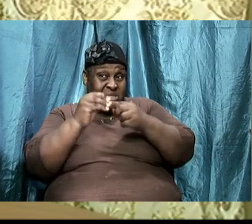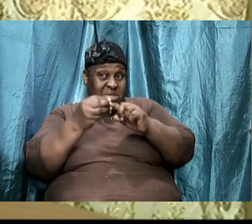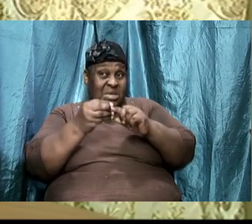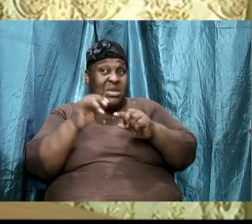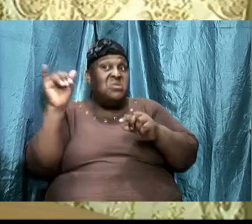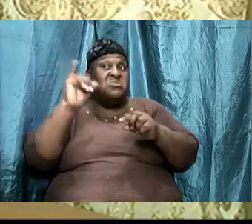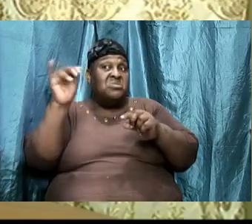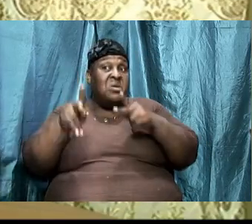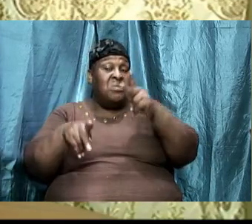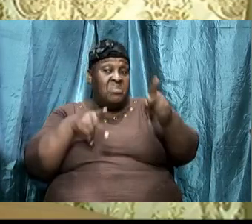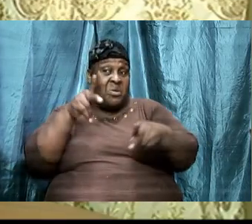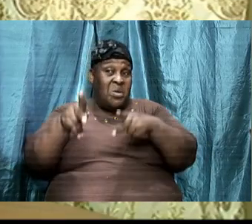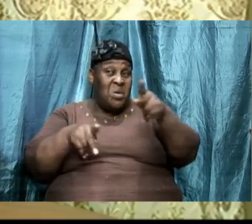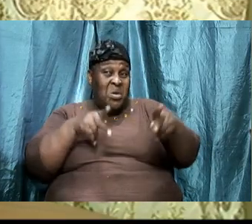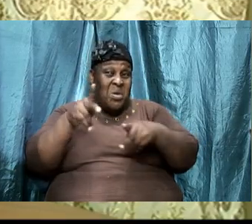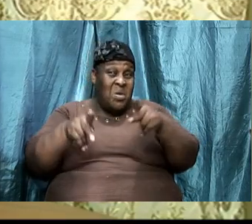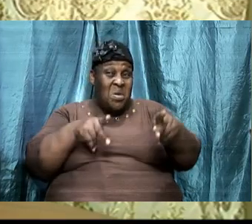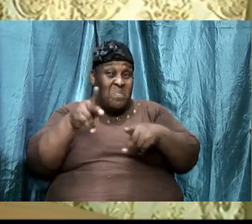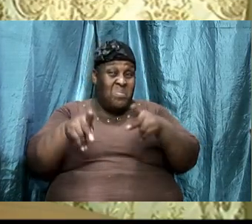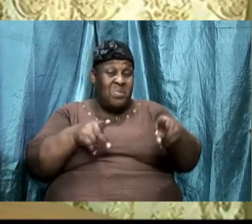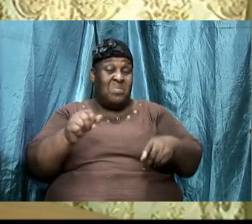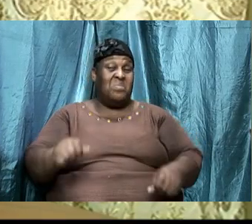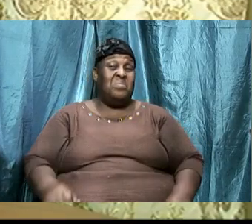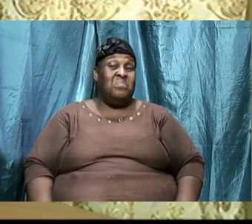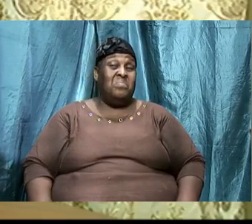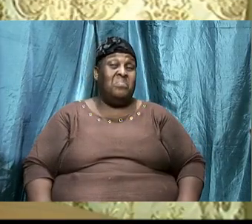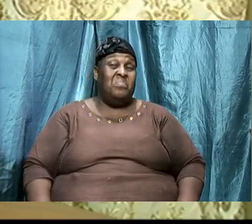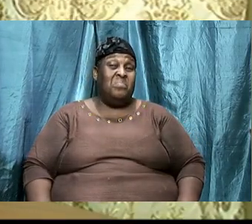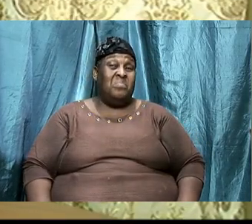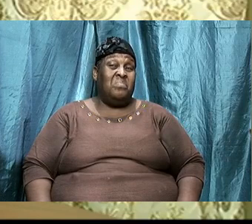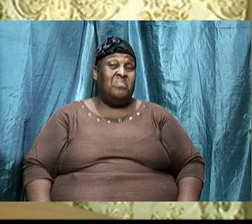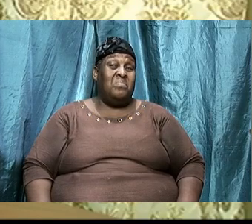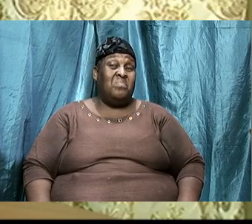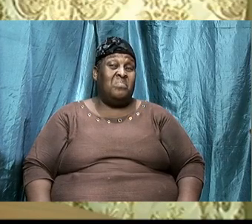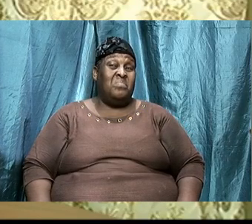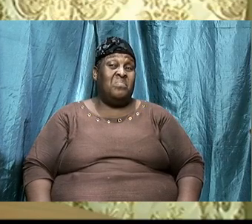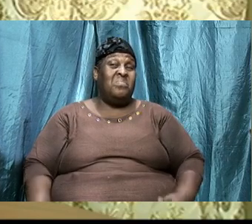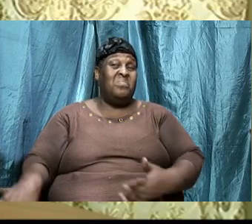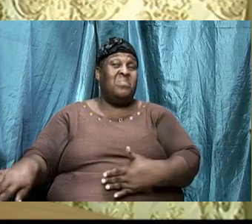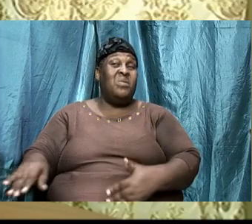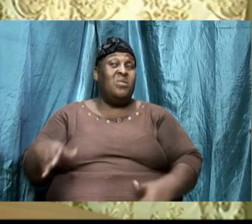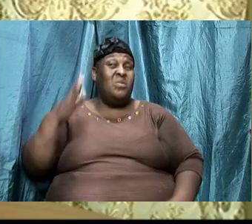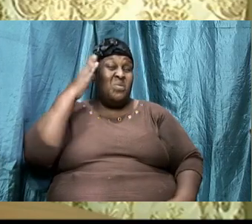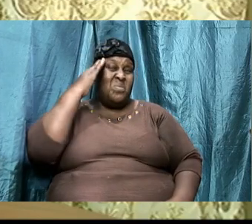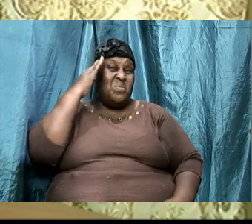same people. You know why that, you know why God, brought them into the wilderness?